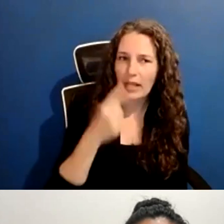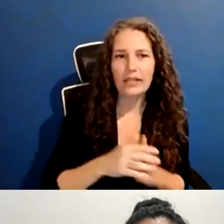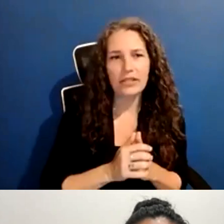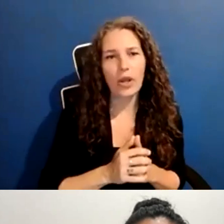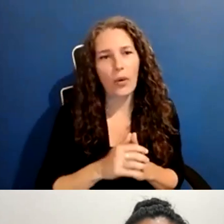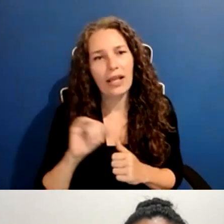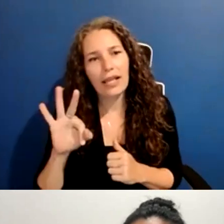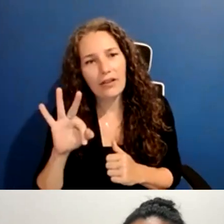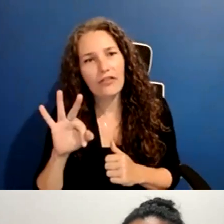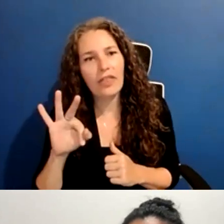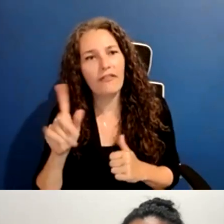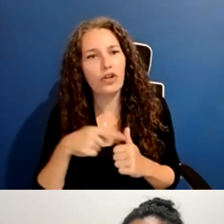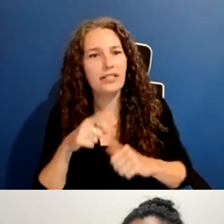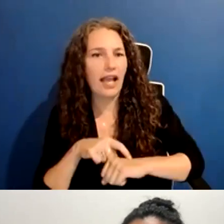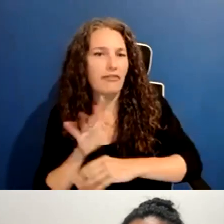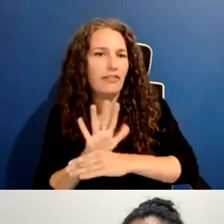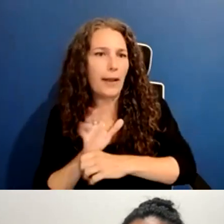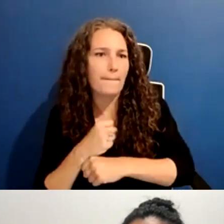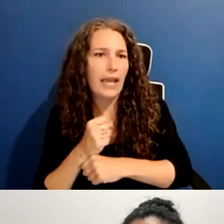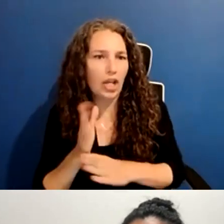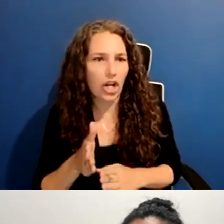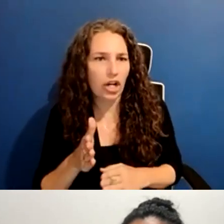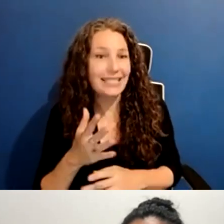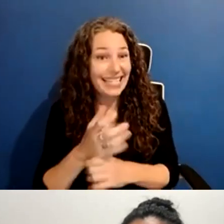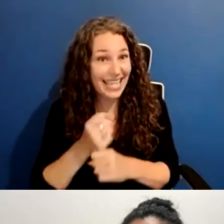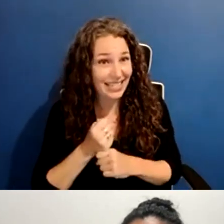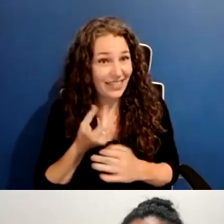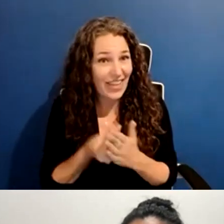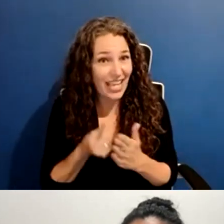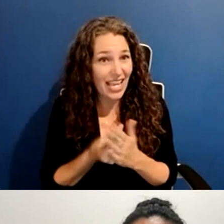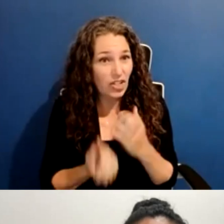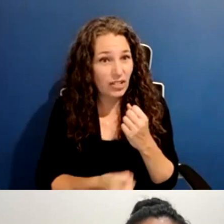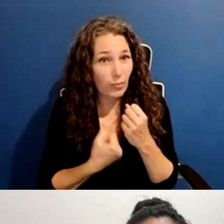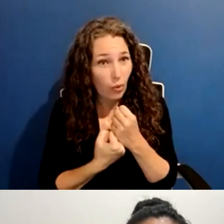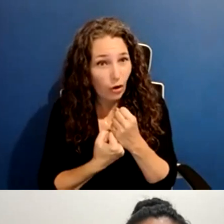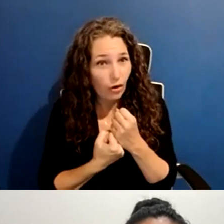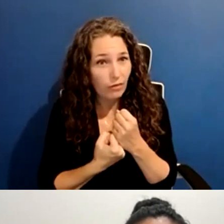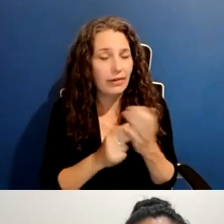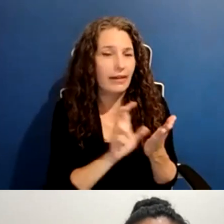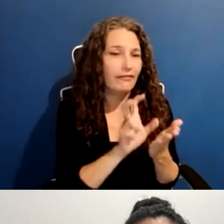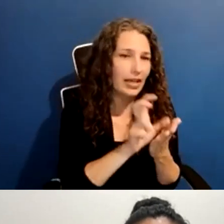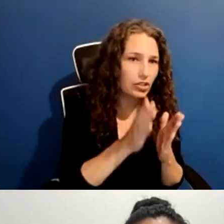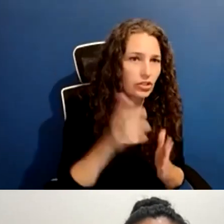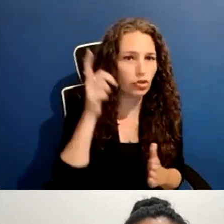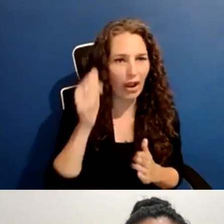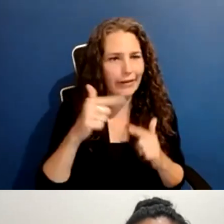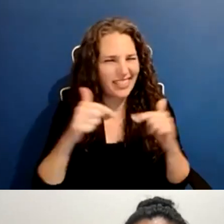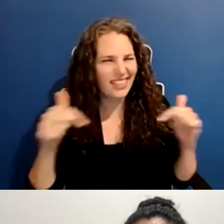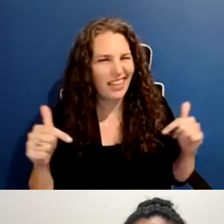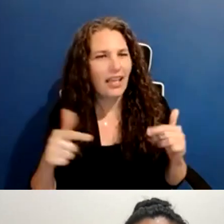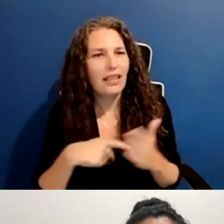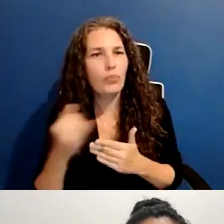grants, so on and so forth, I notice that the projects are all kind of positioned in a way where the filmmaker says, I'm doing this with or without you.